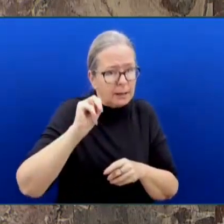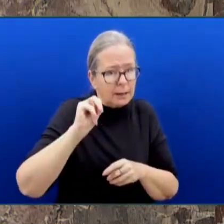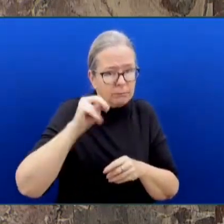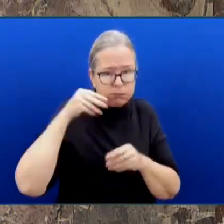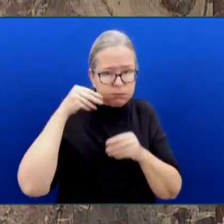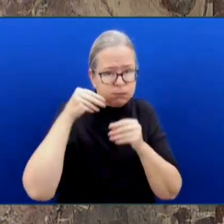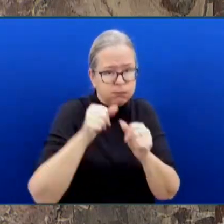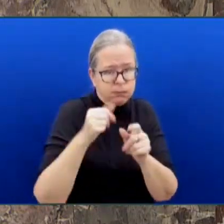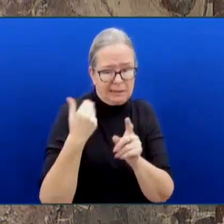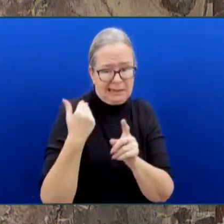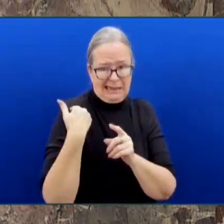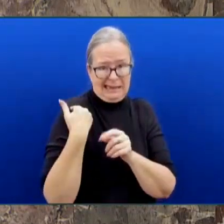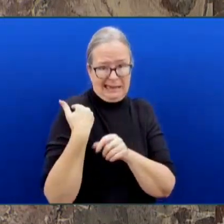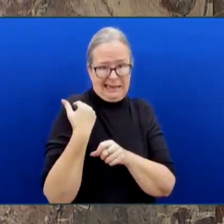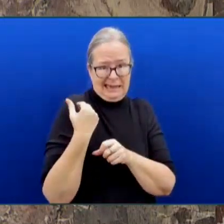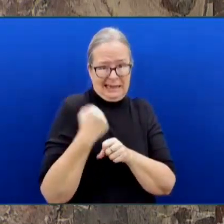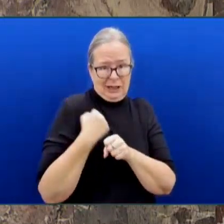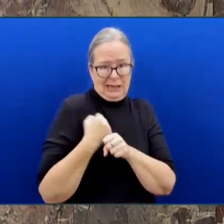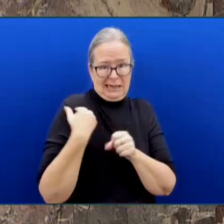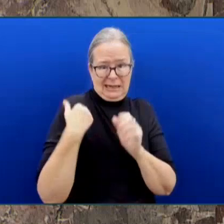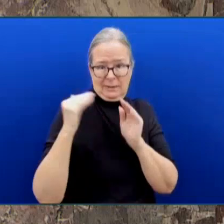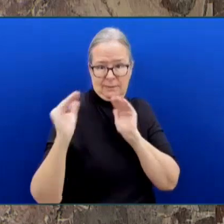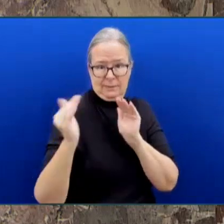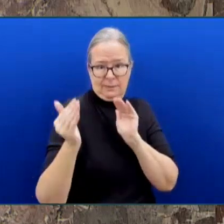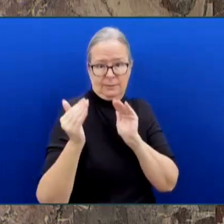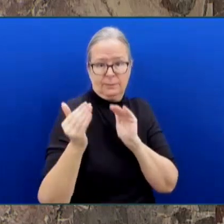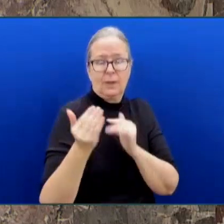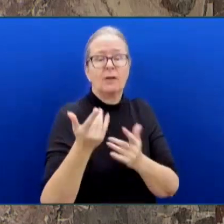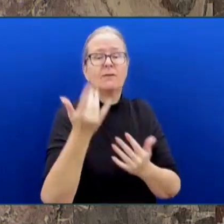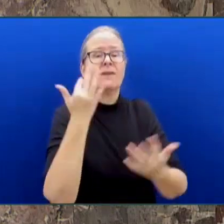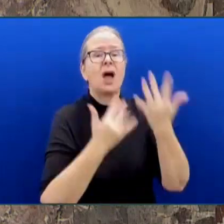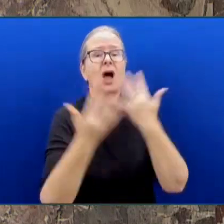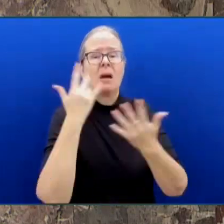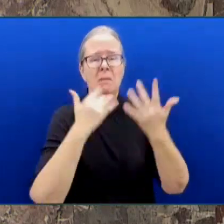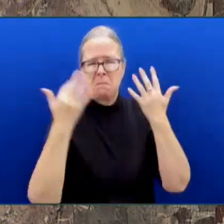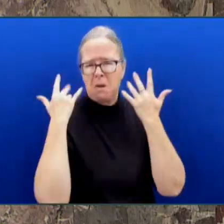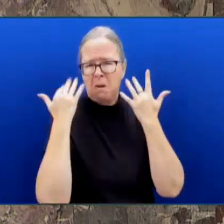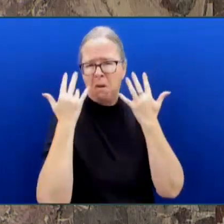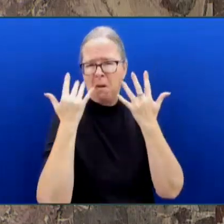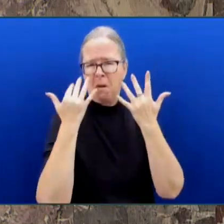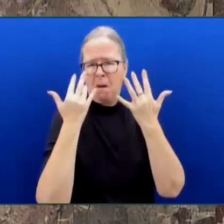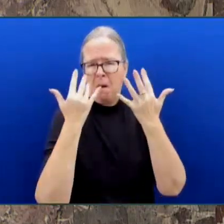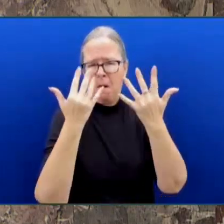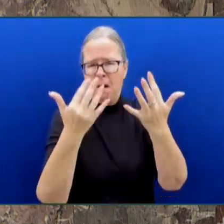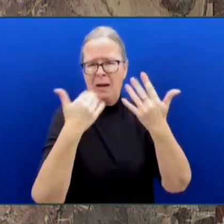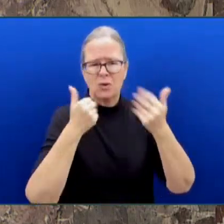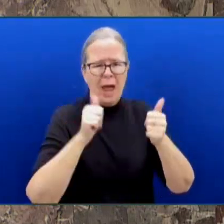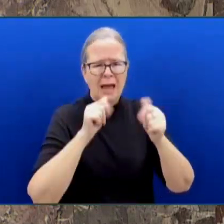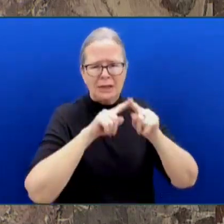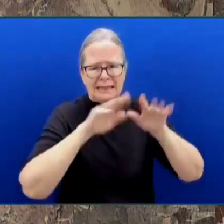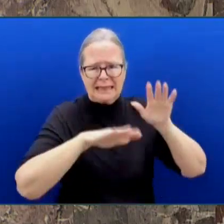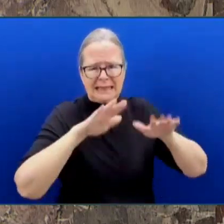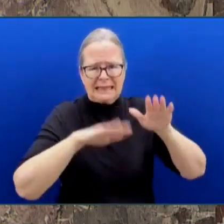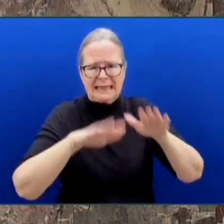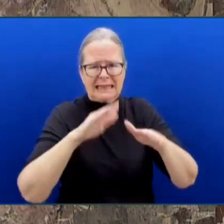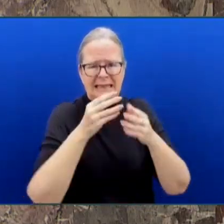costs of wildfire fighting were over $1 billion in this year alone.